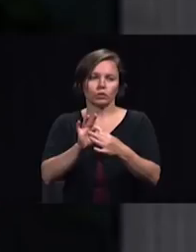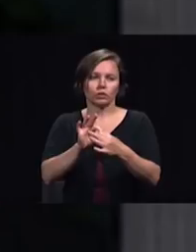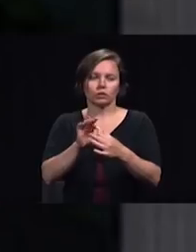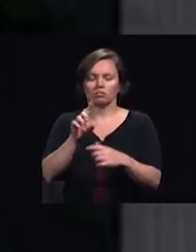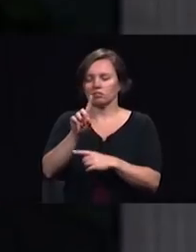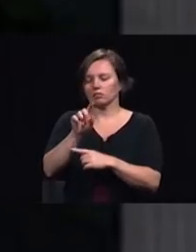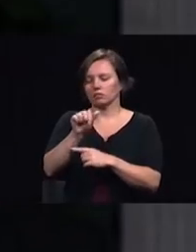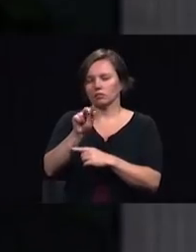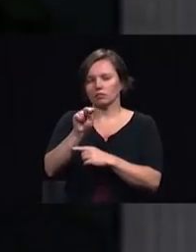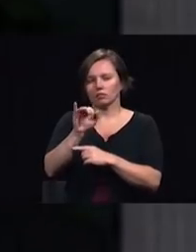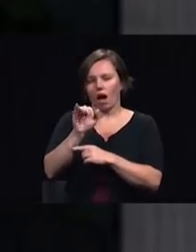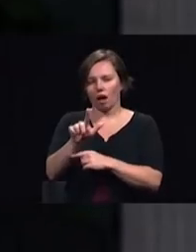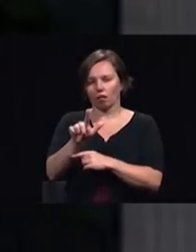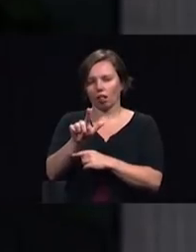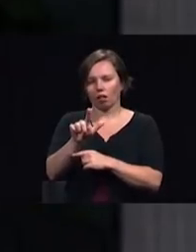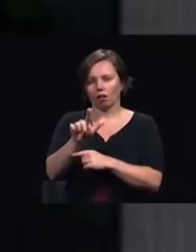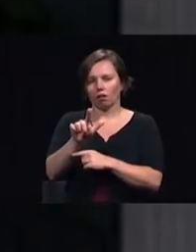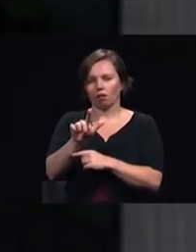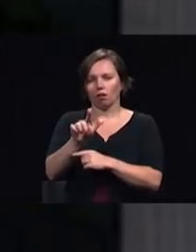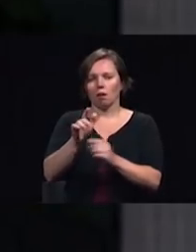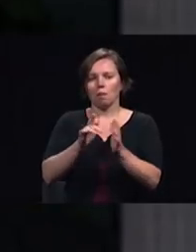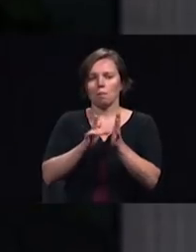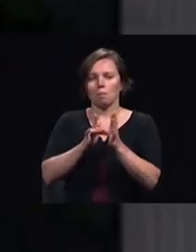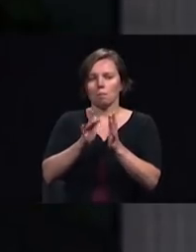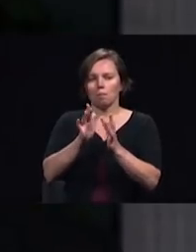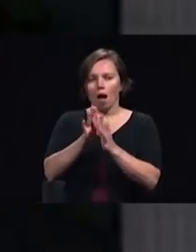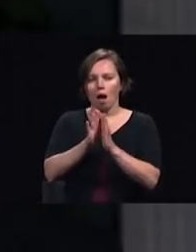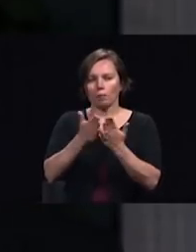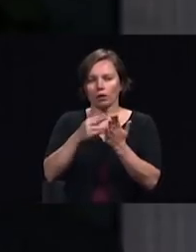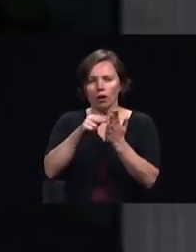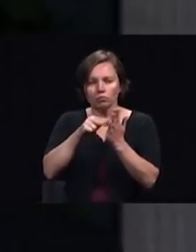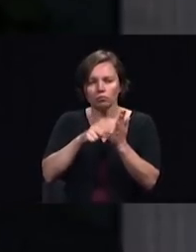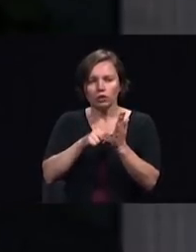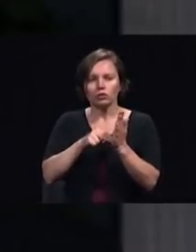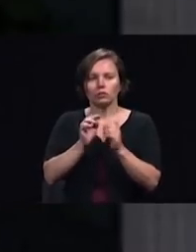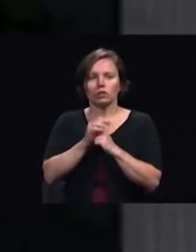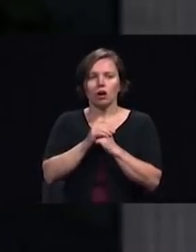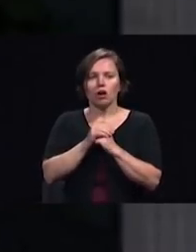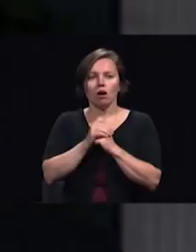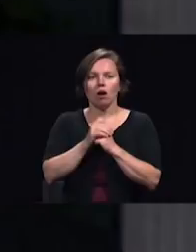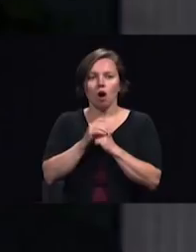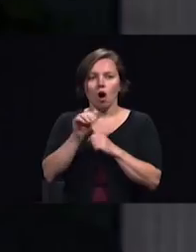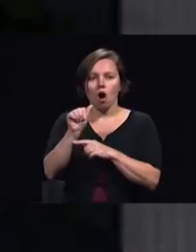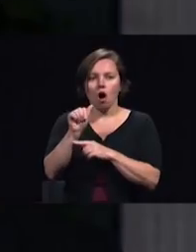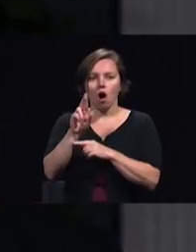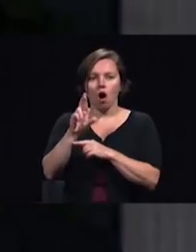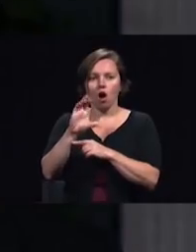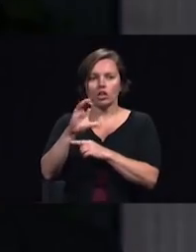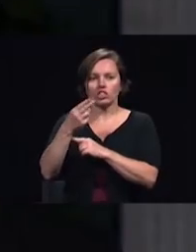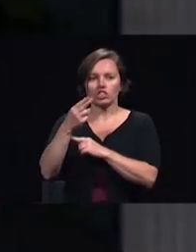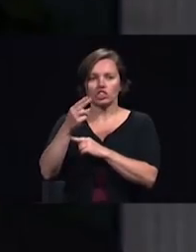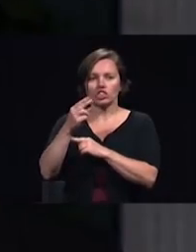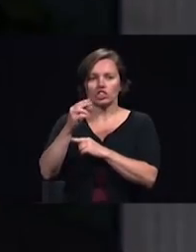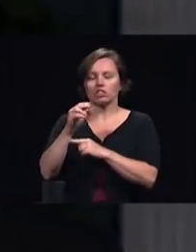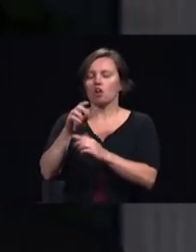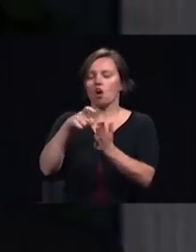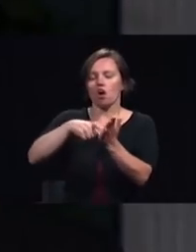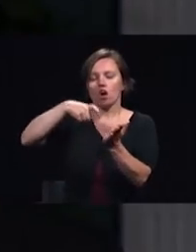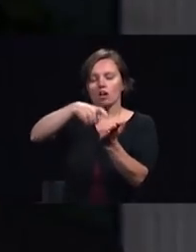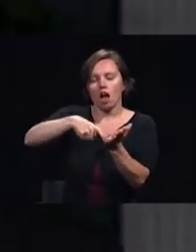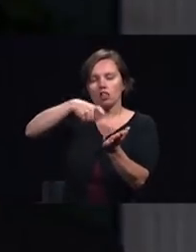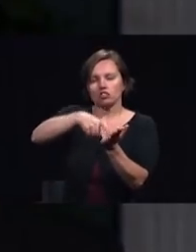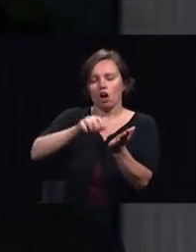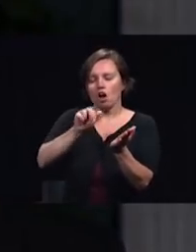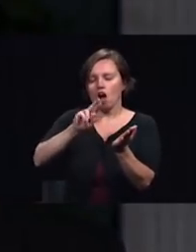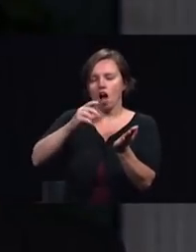Bible and biblical archaeology the exciting thing is over 500 people attended our outreach community